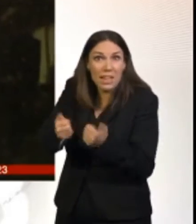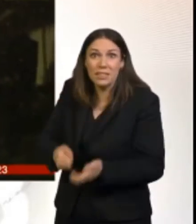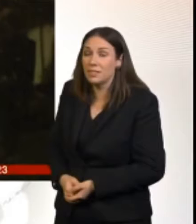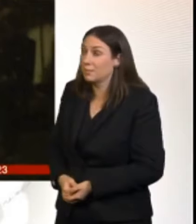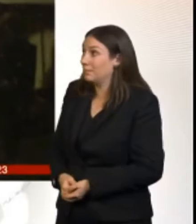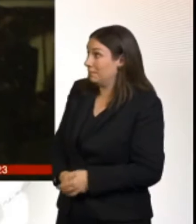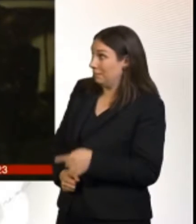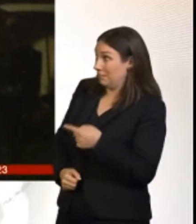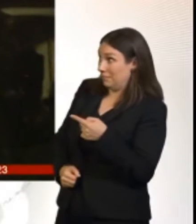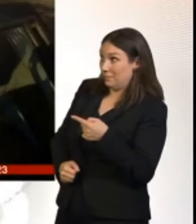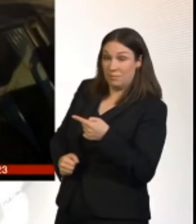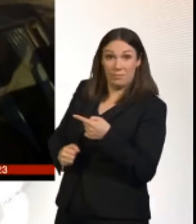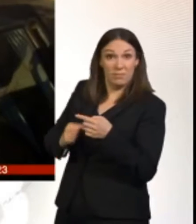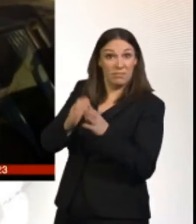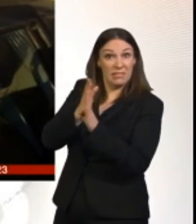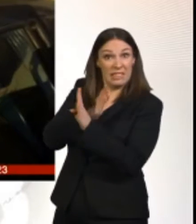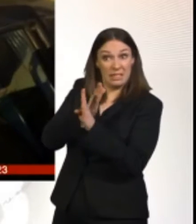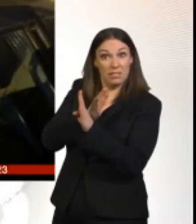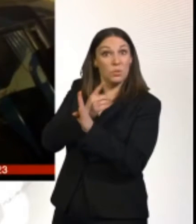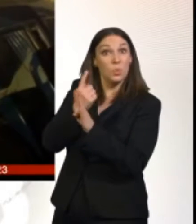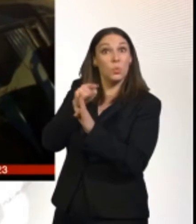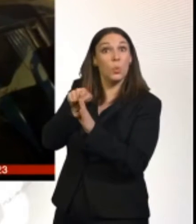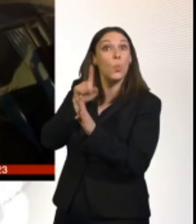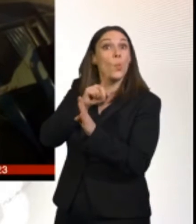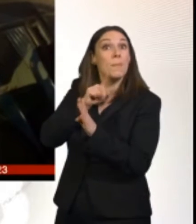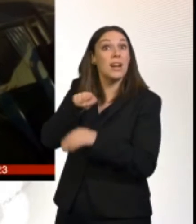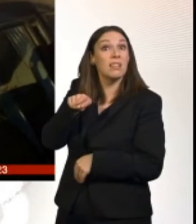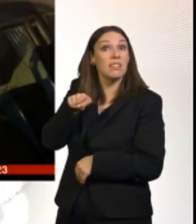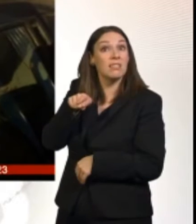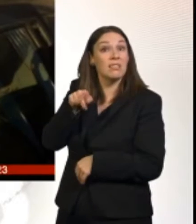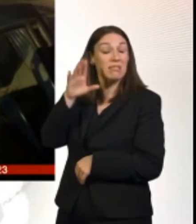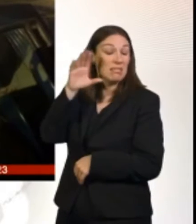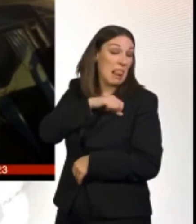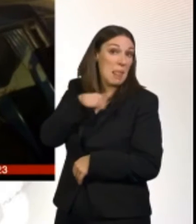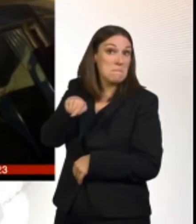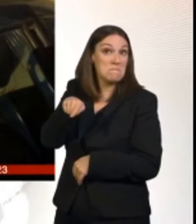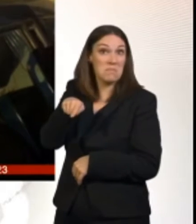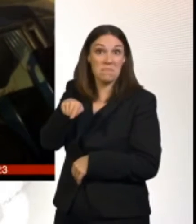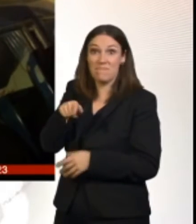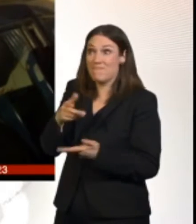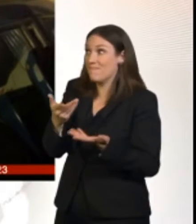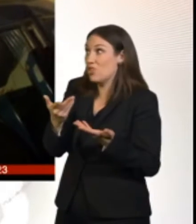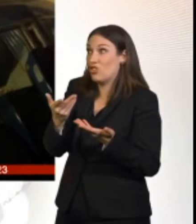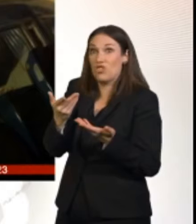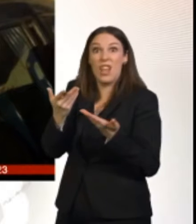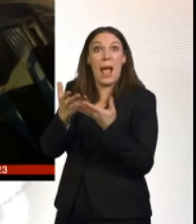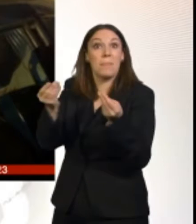Hidden away in a back alley a woman is sleeping rough in an abandoned cab. Are you getting help from anybody?